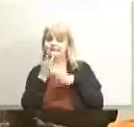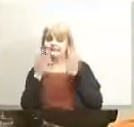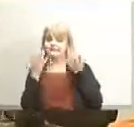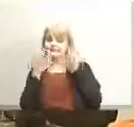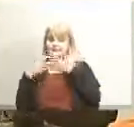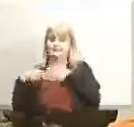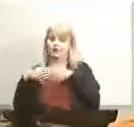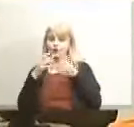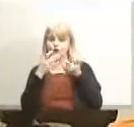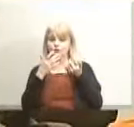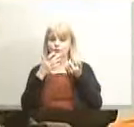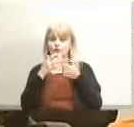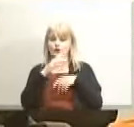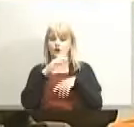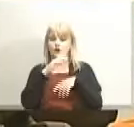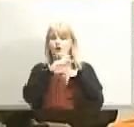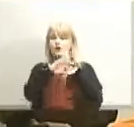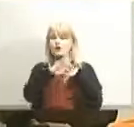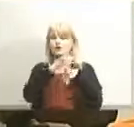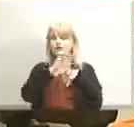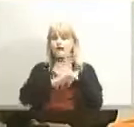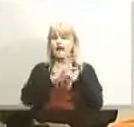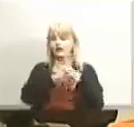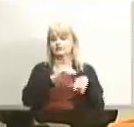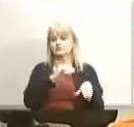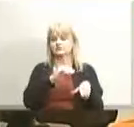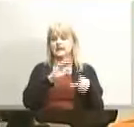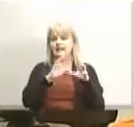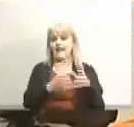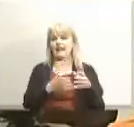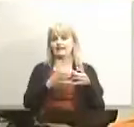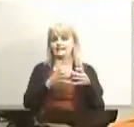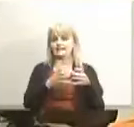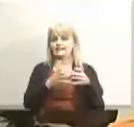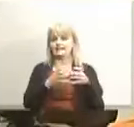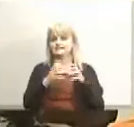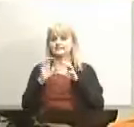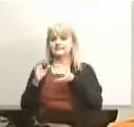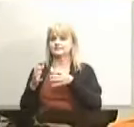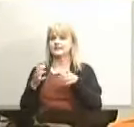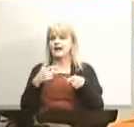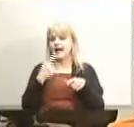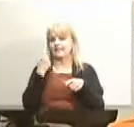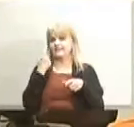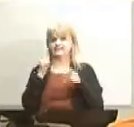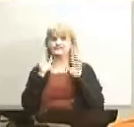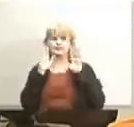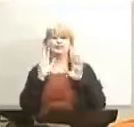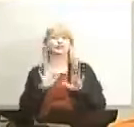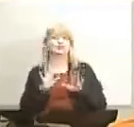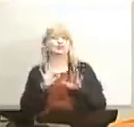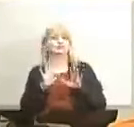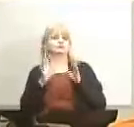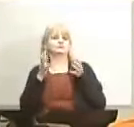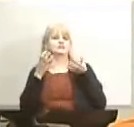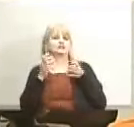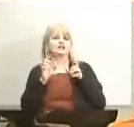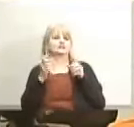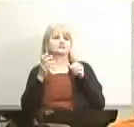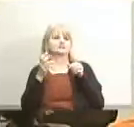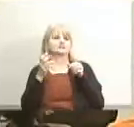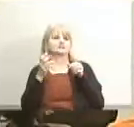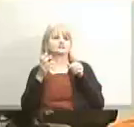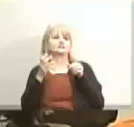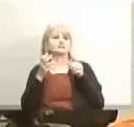classrooms i'm eager to learn more but i think that's a great move toward equity when we have certified